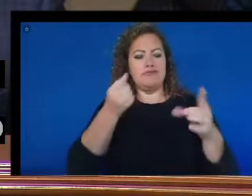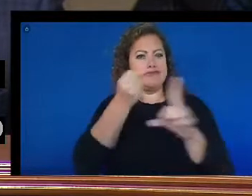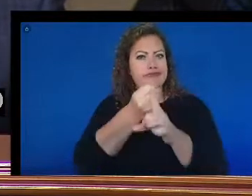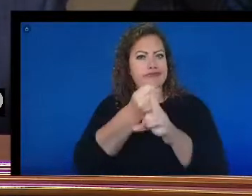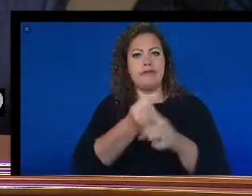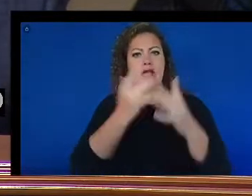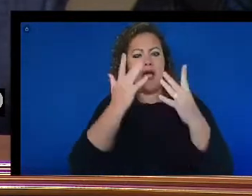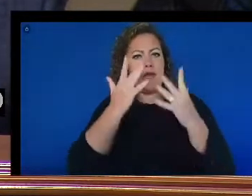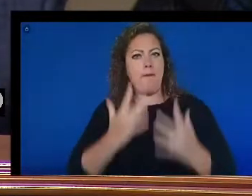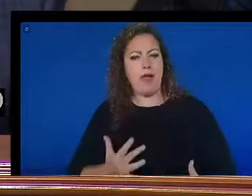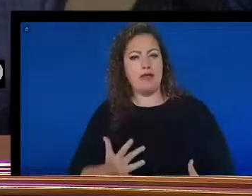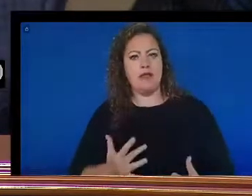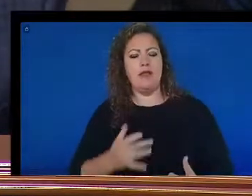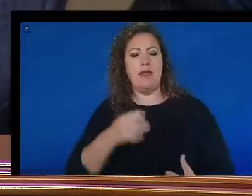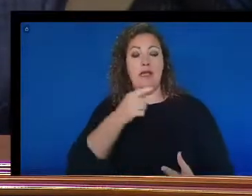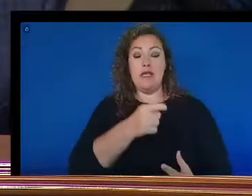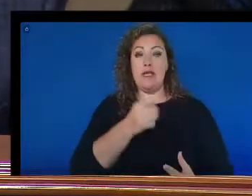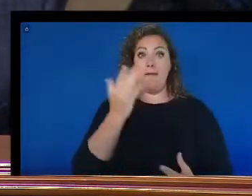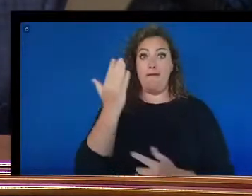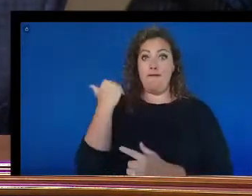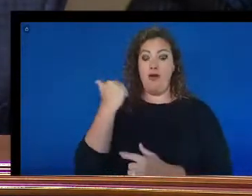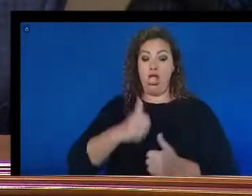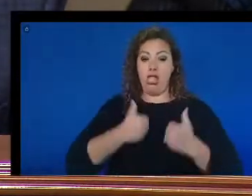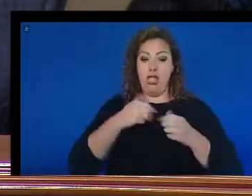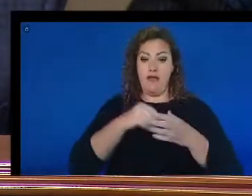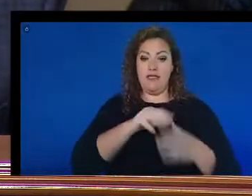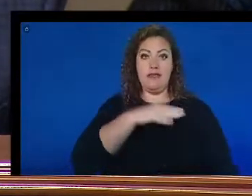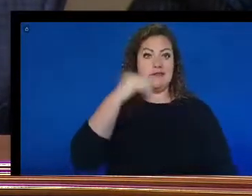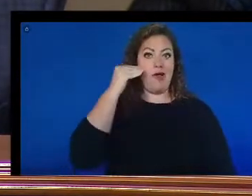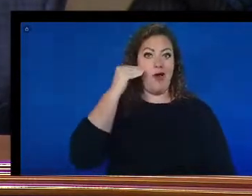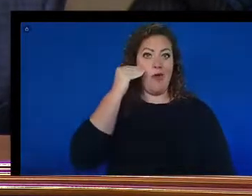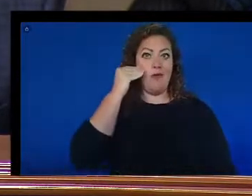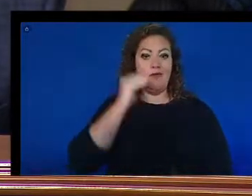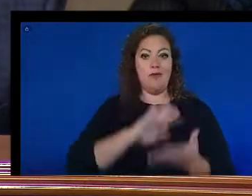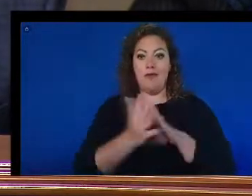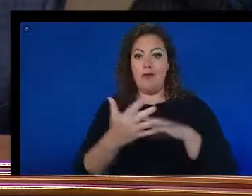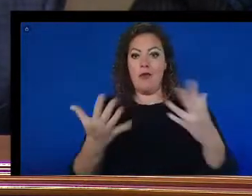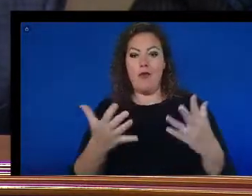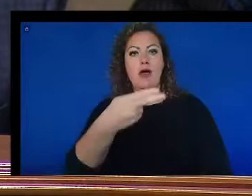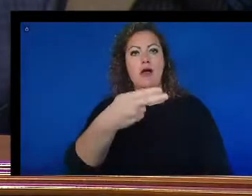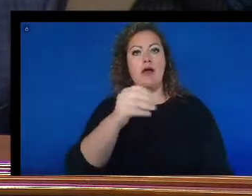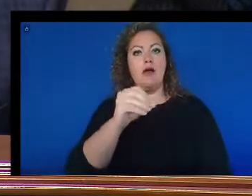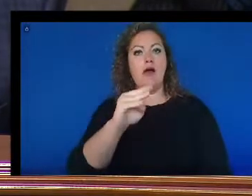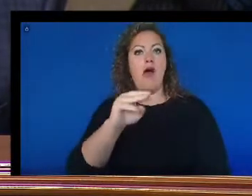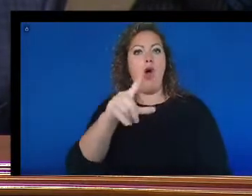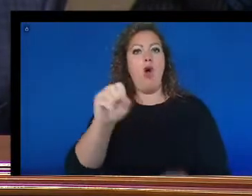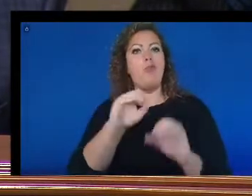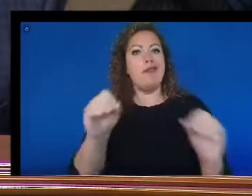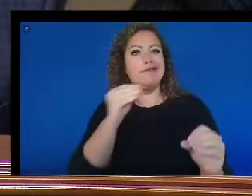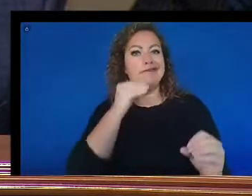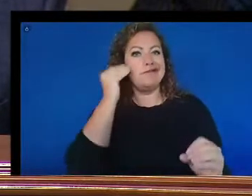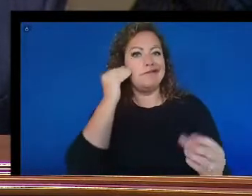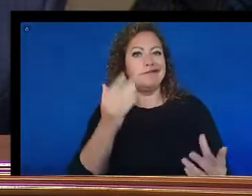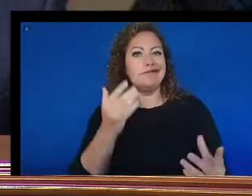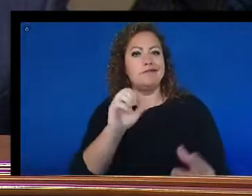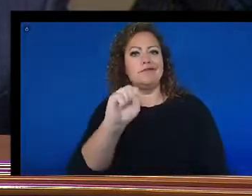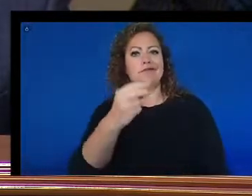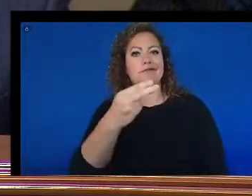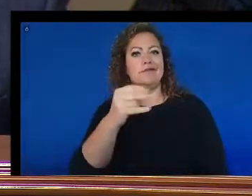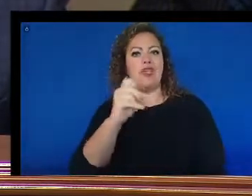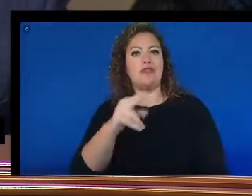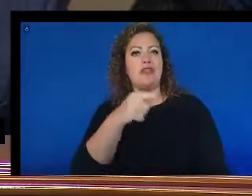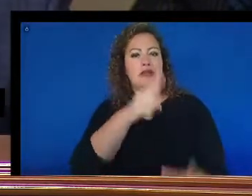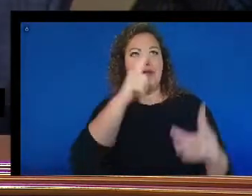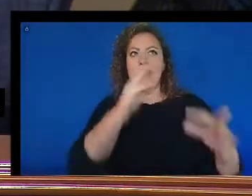comfort of his own home to living in a homeless shelter. Determined to change his life, he reached out to the